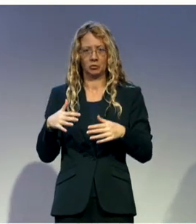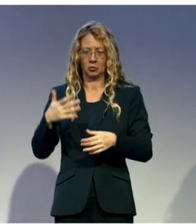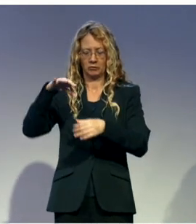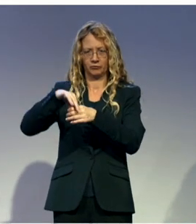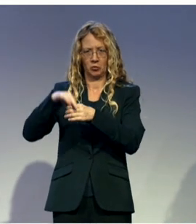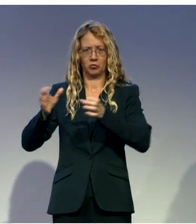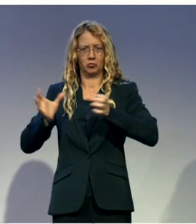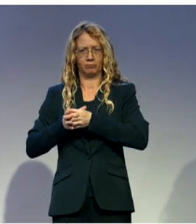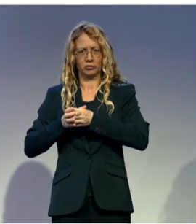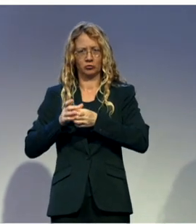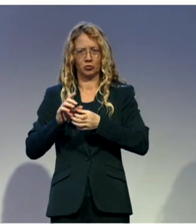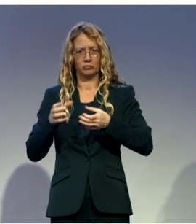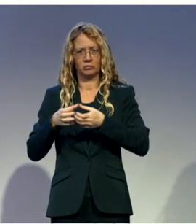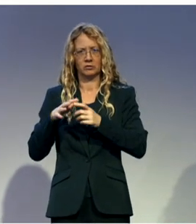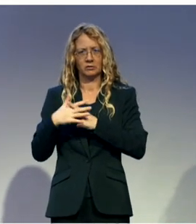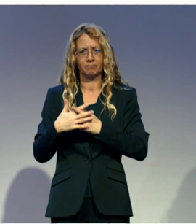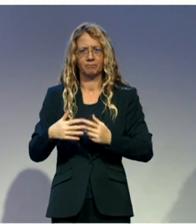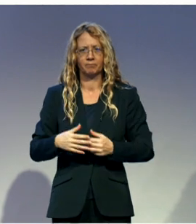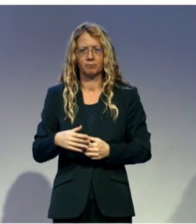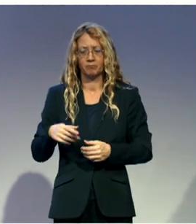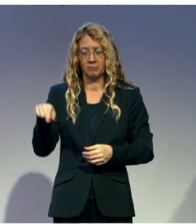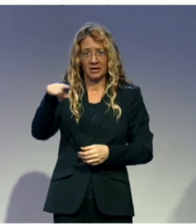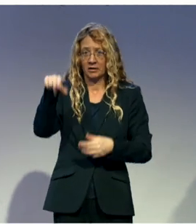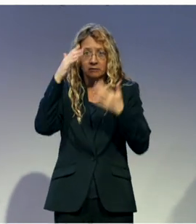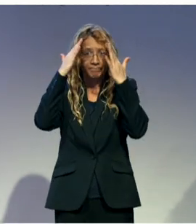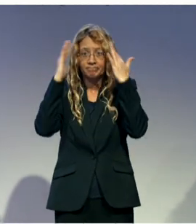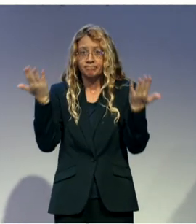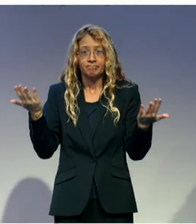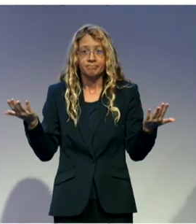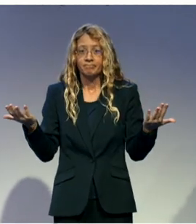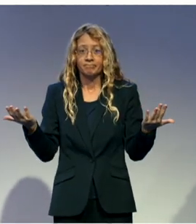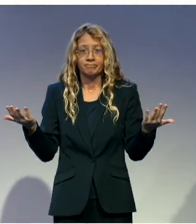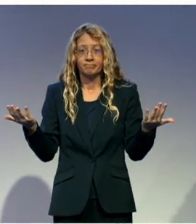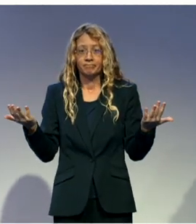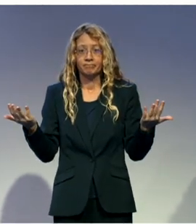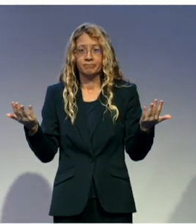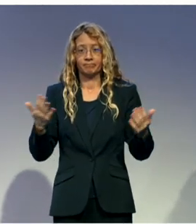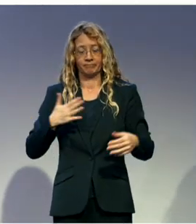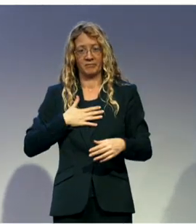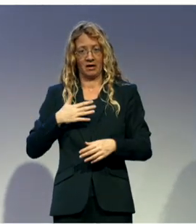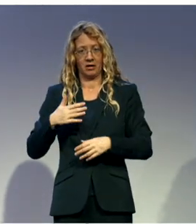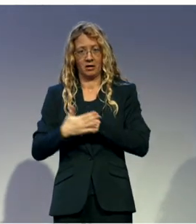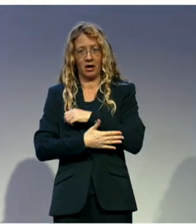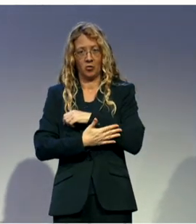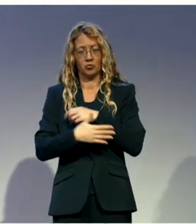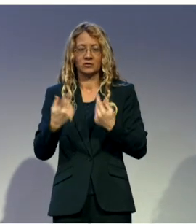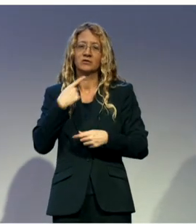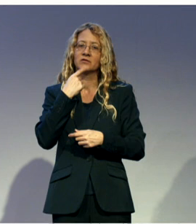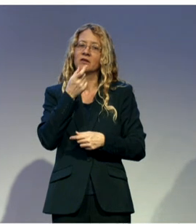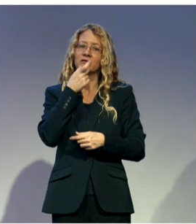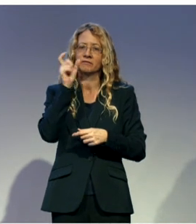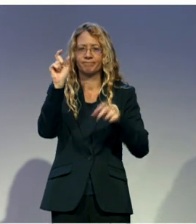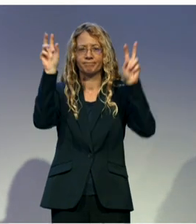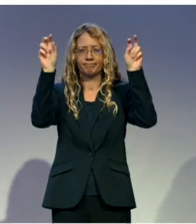they say, there's a saying in my country, which says, if you want to own a cow,